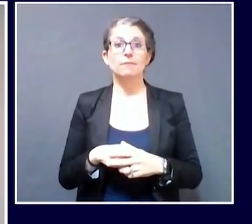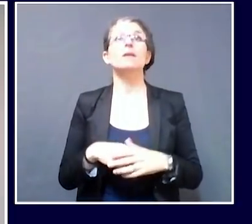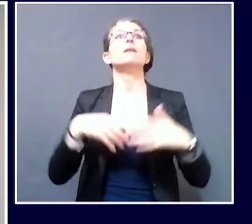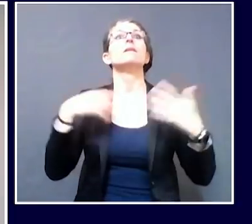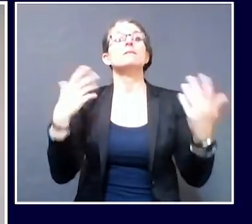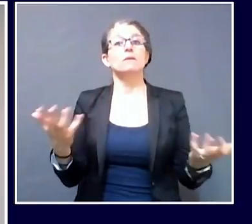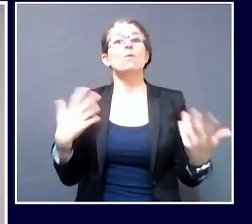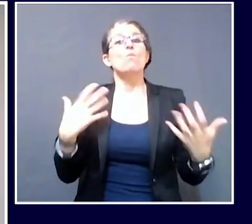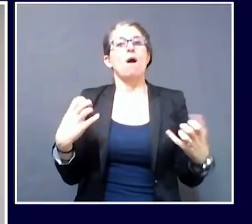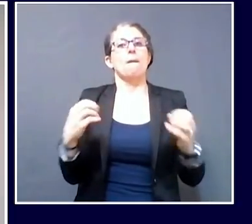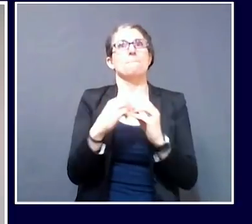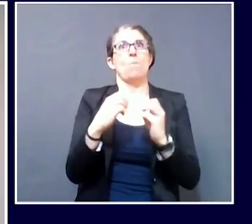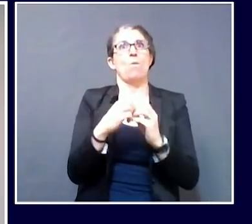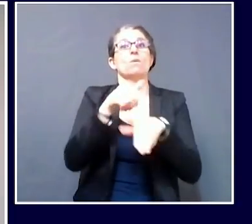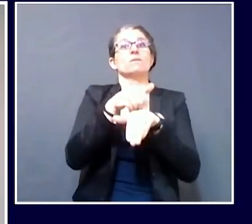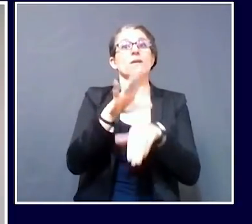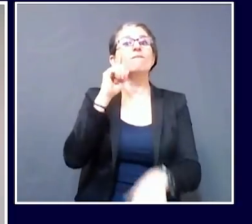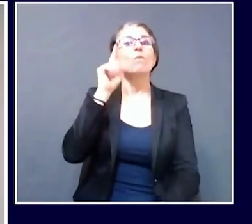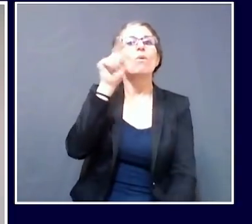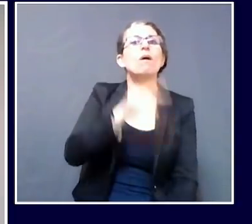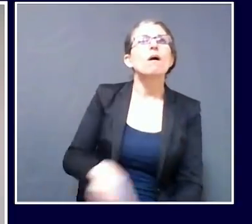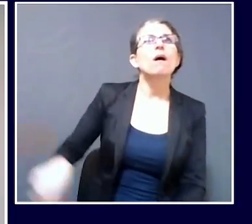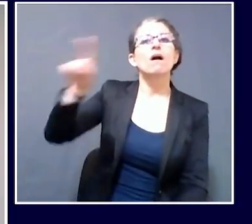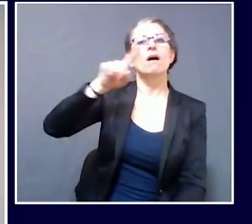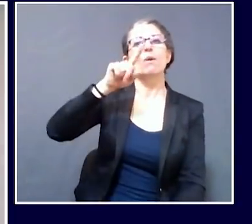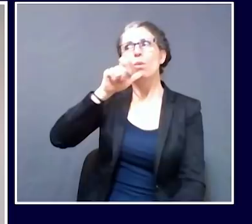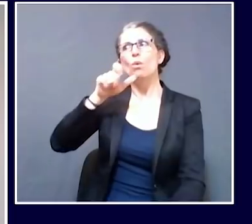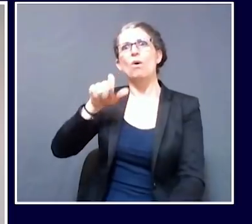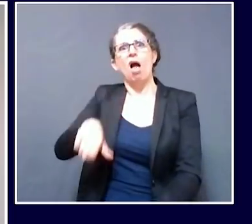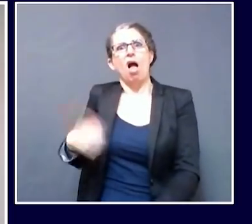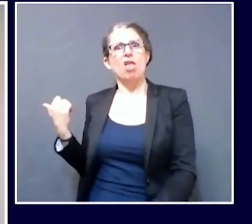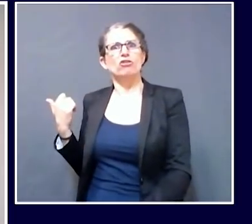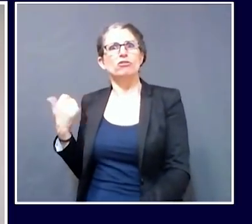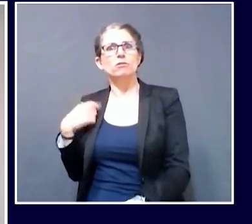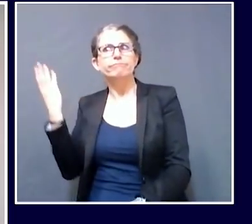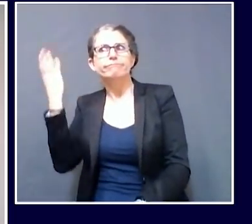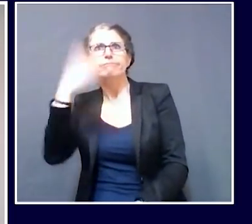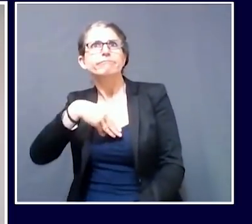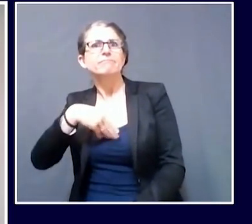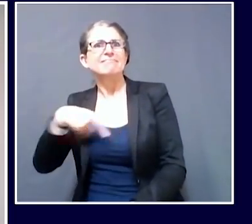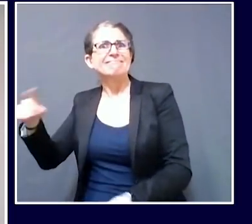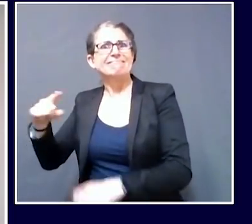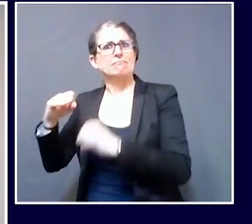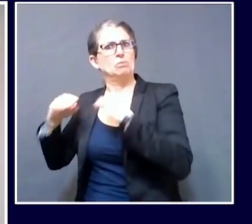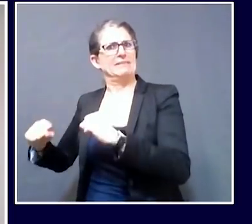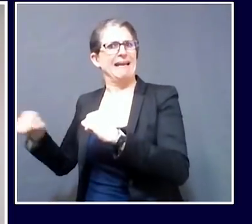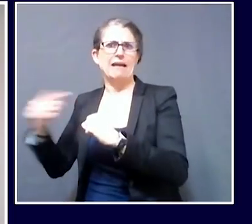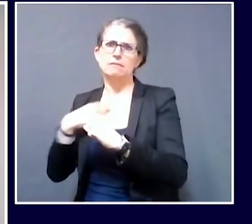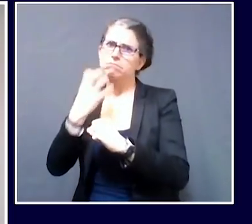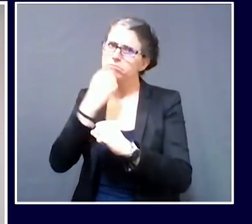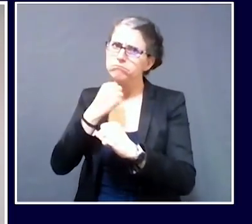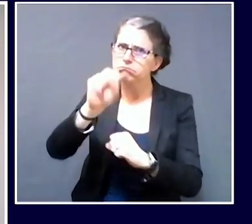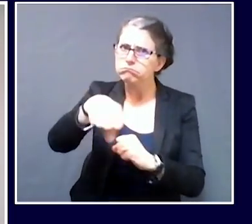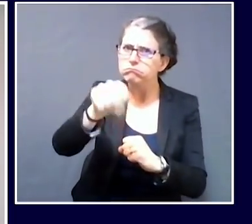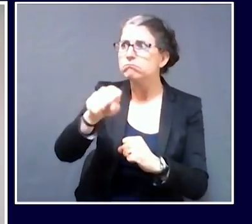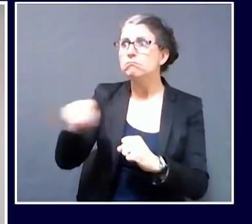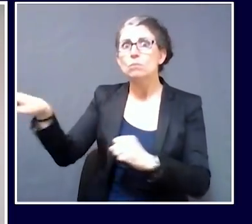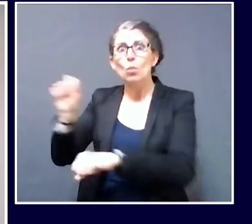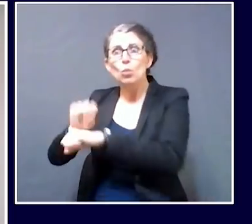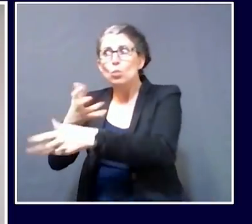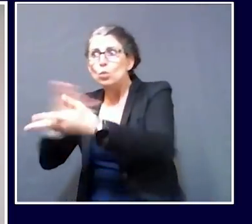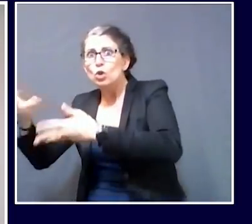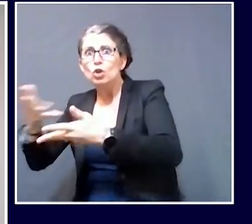who need it the most. Thus far, we've fulfilled 2,141 orders. To put that number in